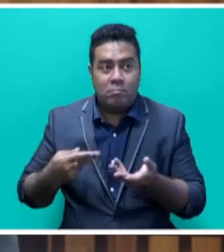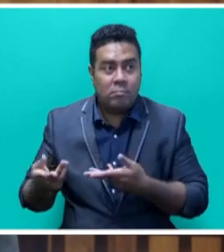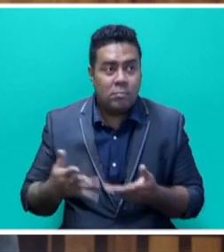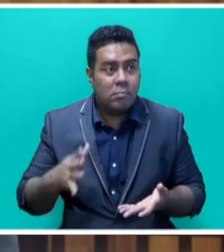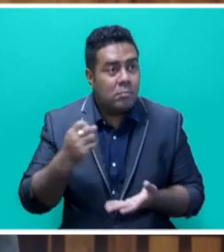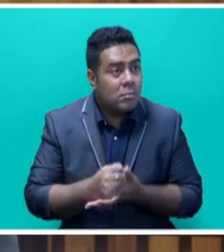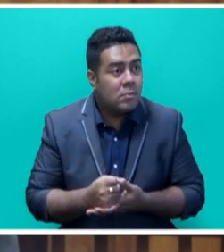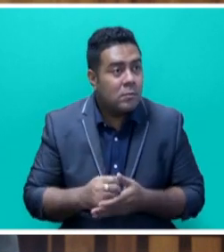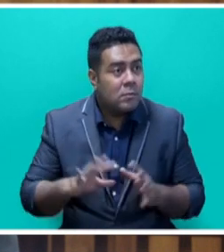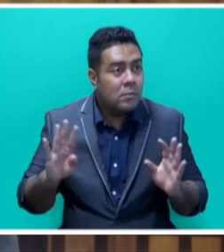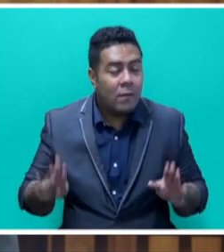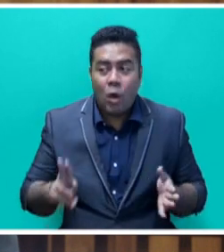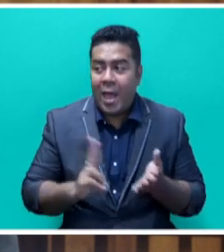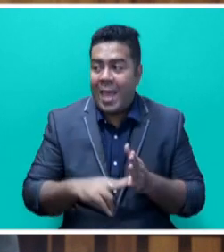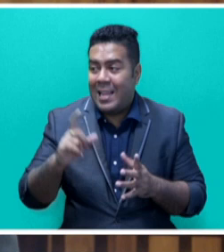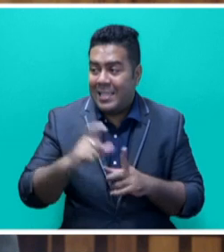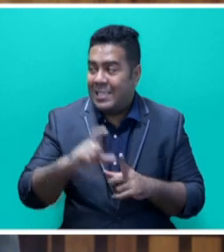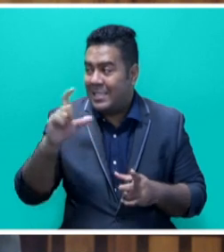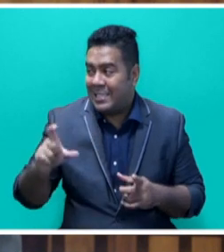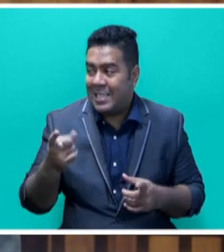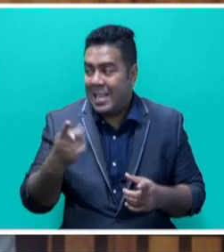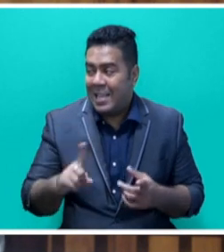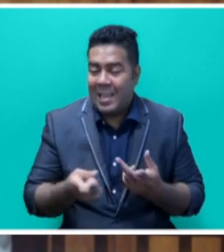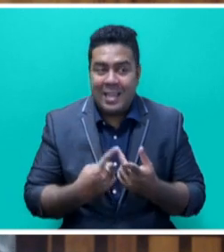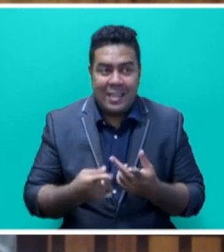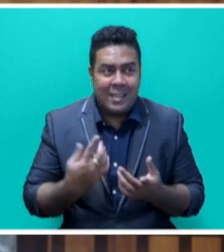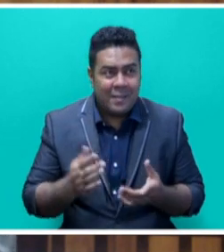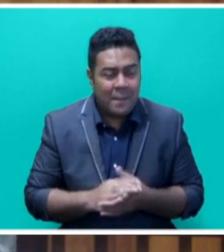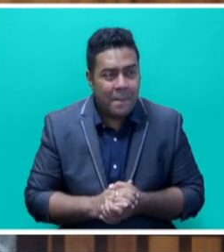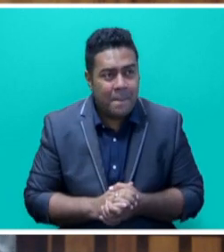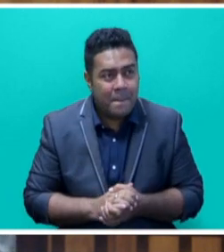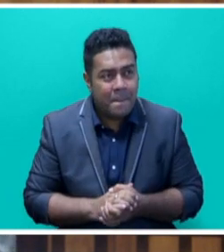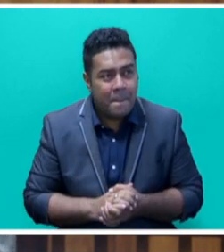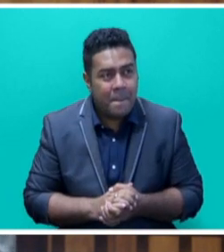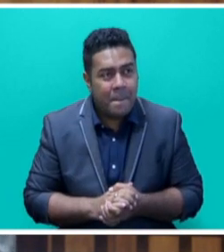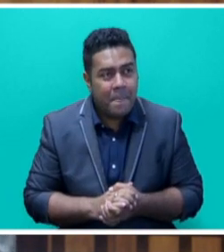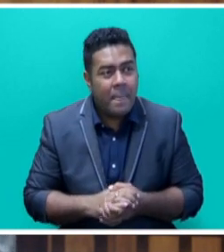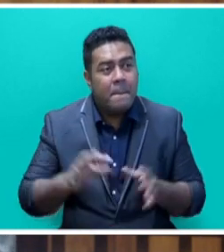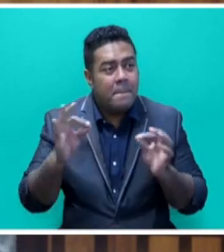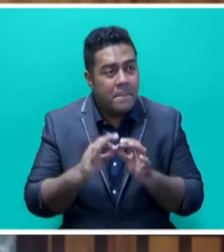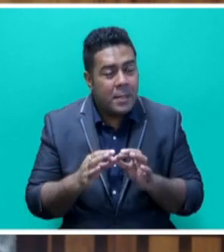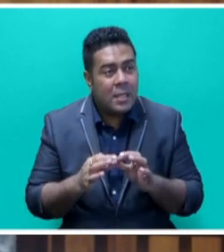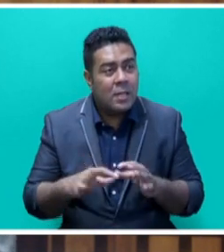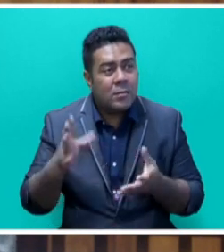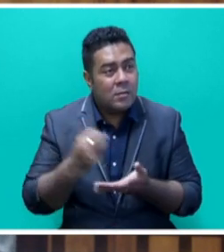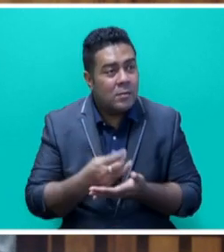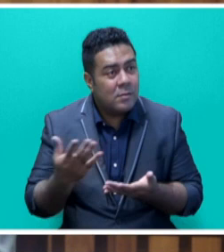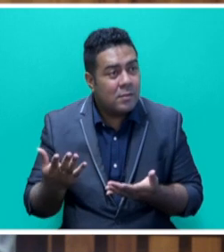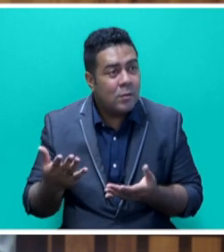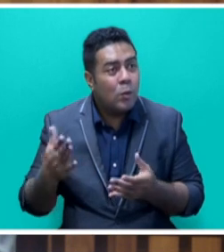frameworks for NDCs and mechanisms for enhanced transparency under the Paris Agreement. B. Secure additional